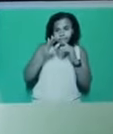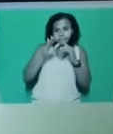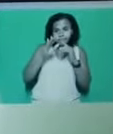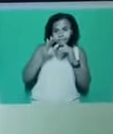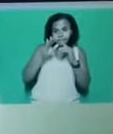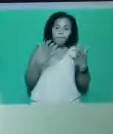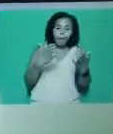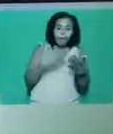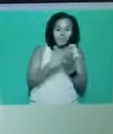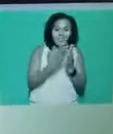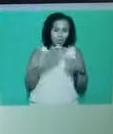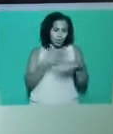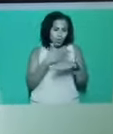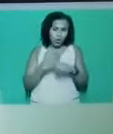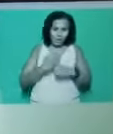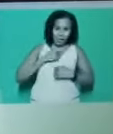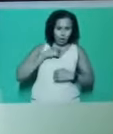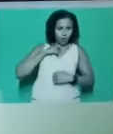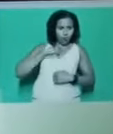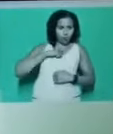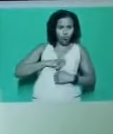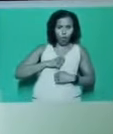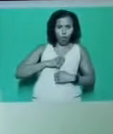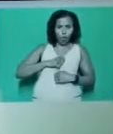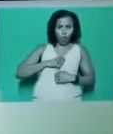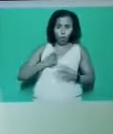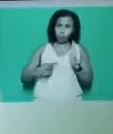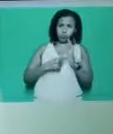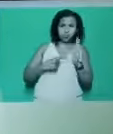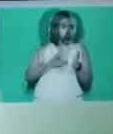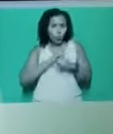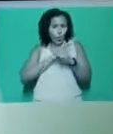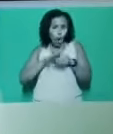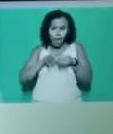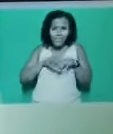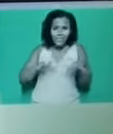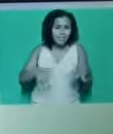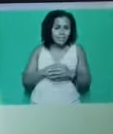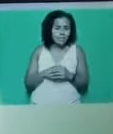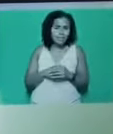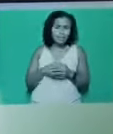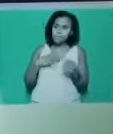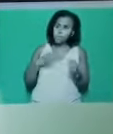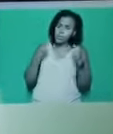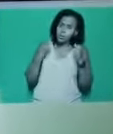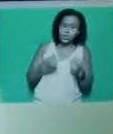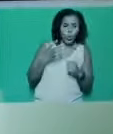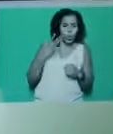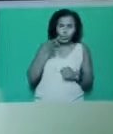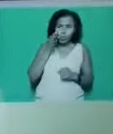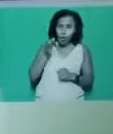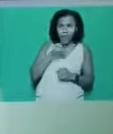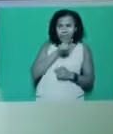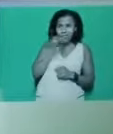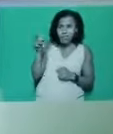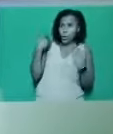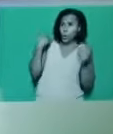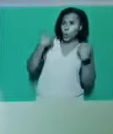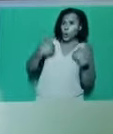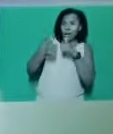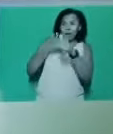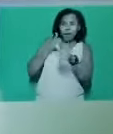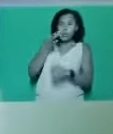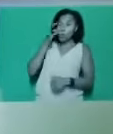the pandemic. We need to argue for increased taxation of the super-rich and big business, and to make sure they pay.